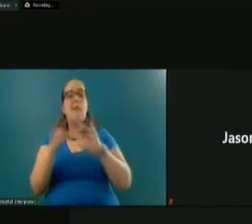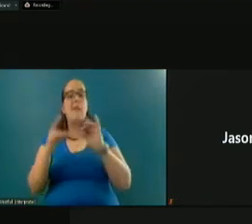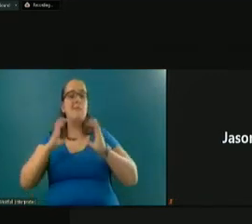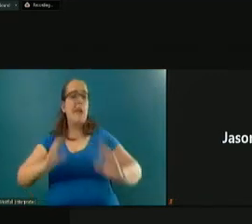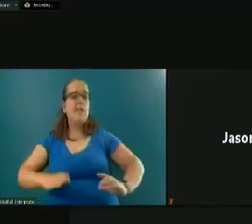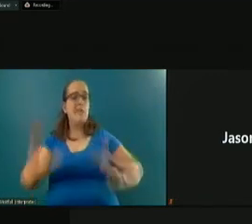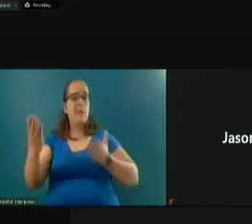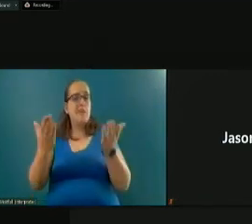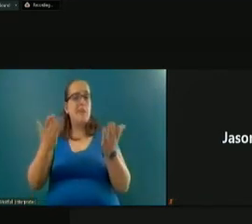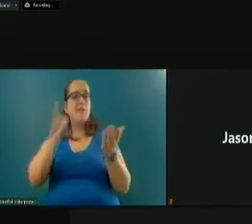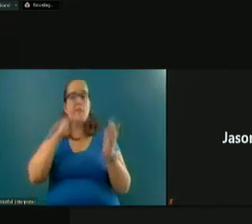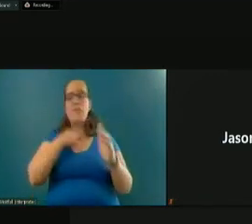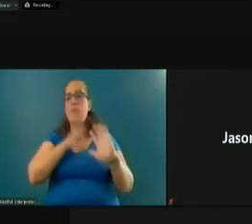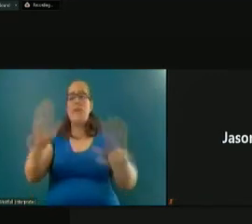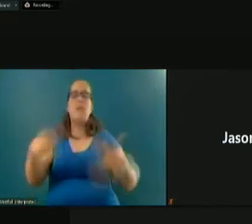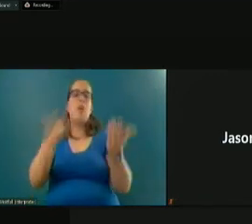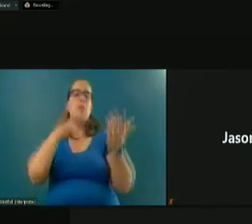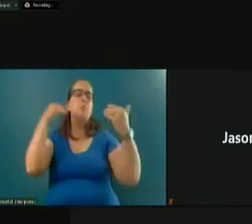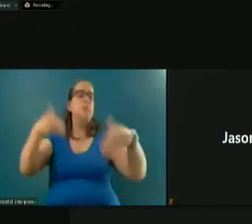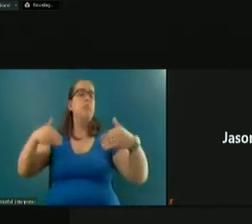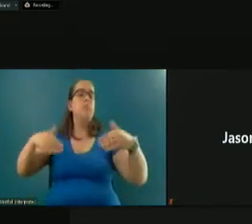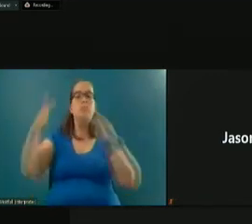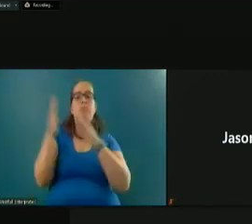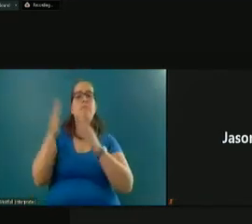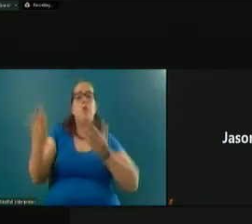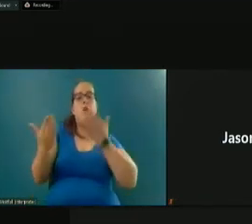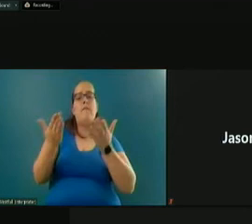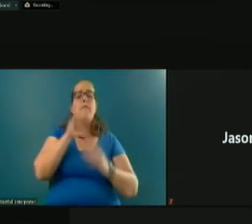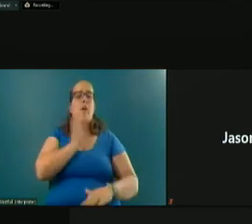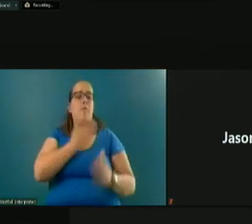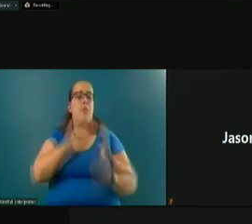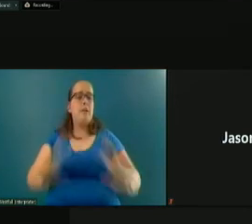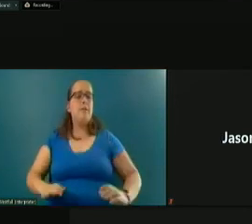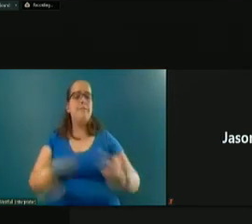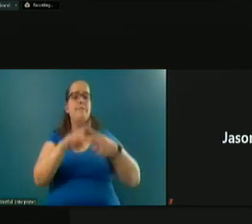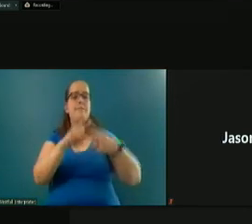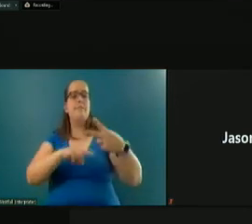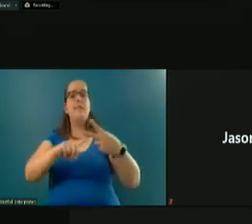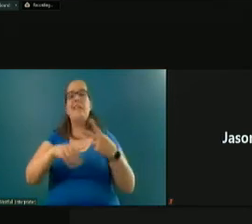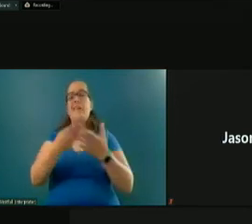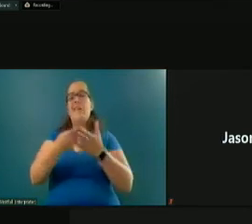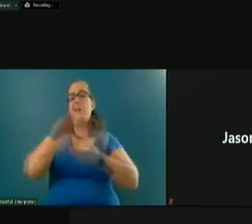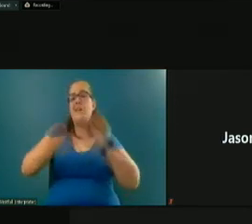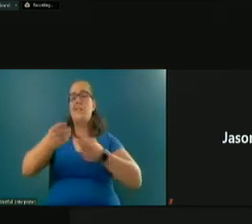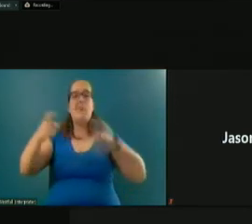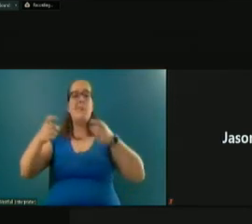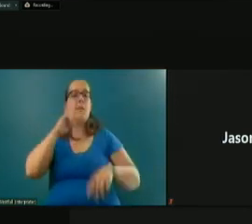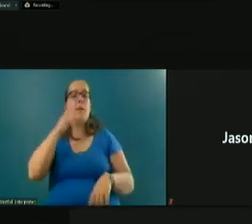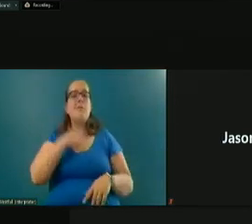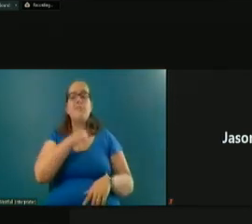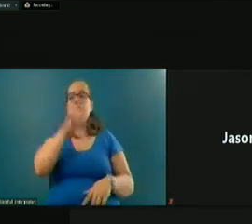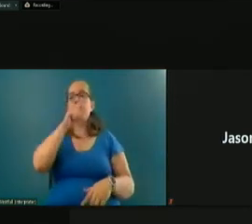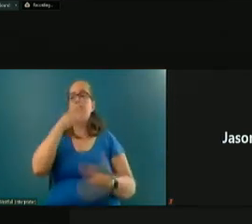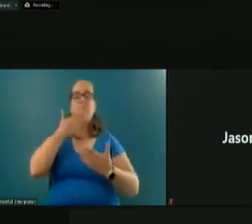think we provide exceptional service to our customers, and the second is in financial management. I think we're in a very solid